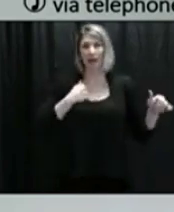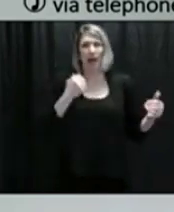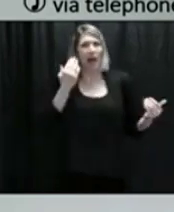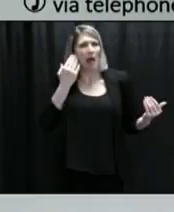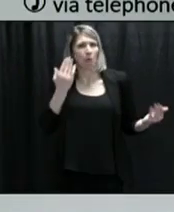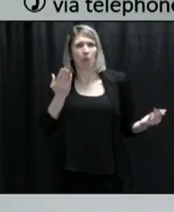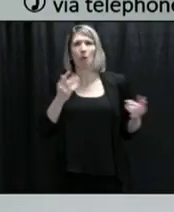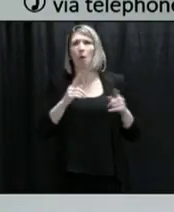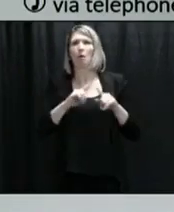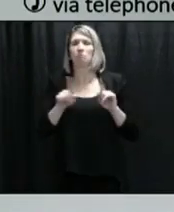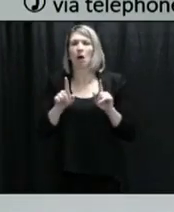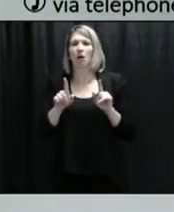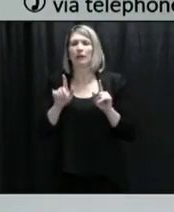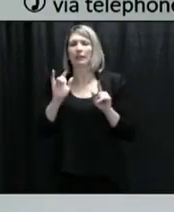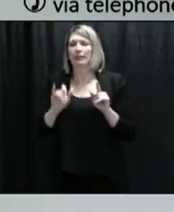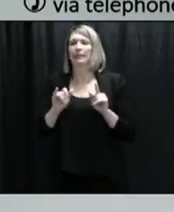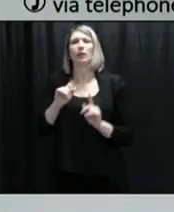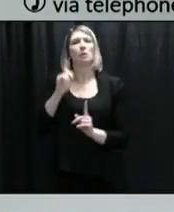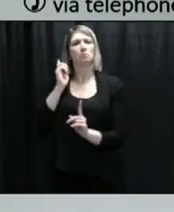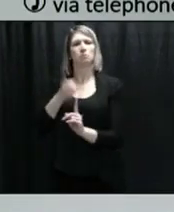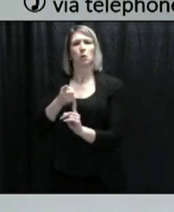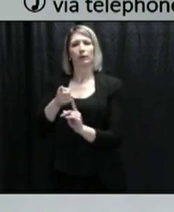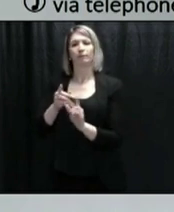It's basically about the linkage of the cases.